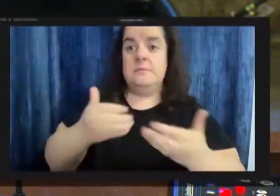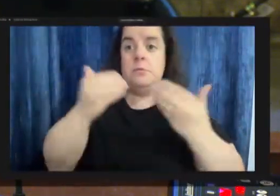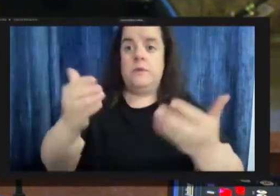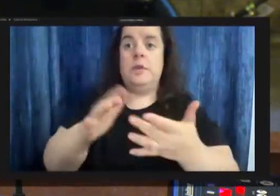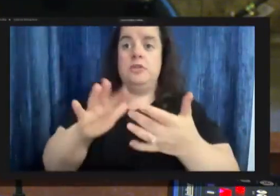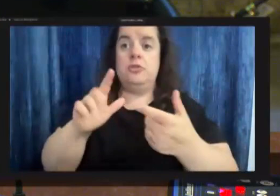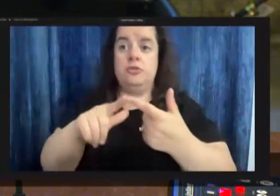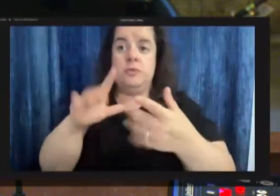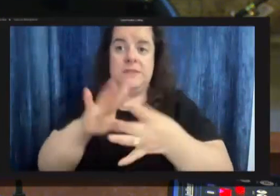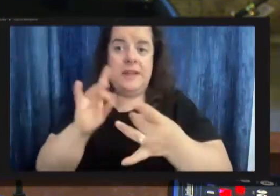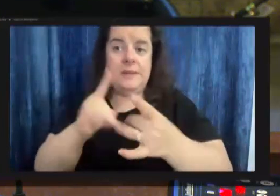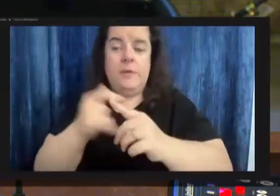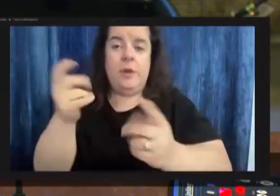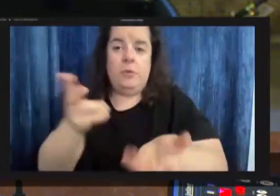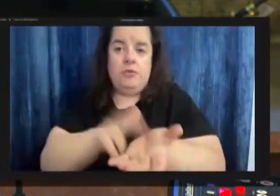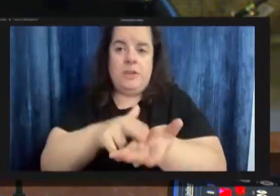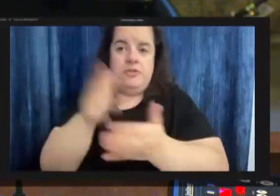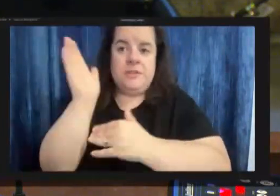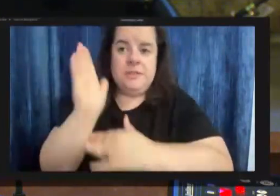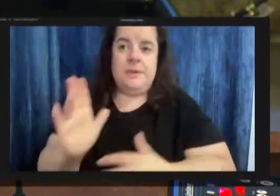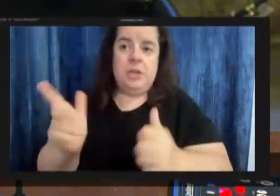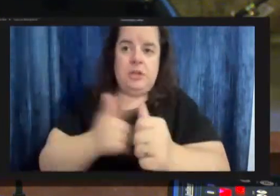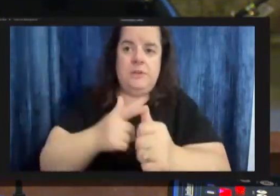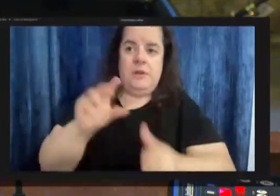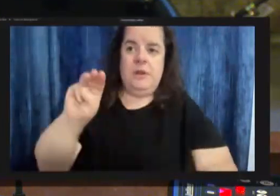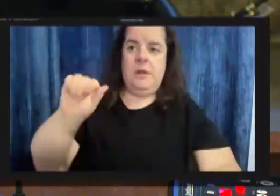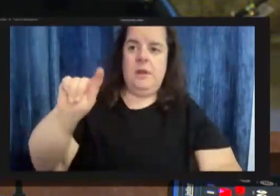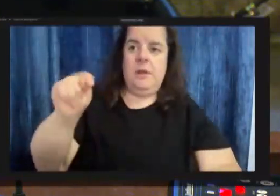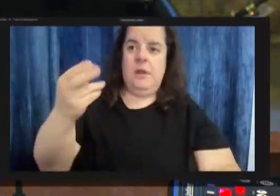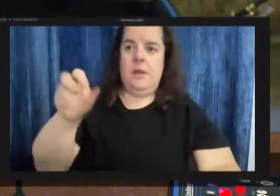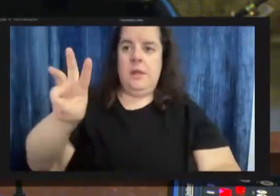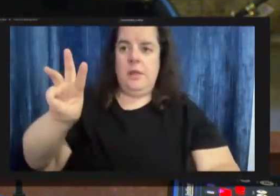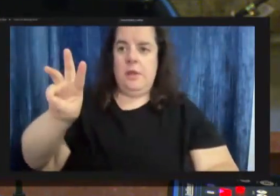registered speakers our first being matthew falcon